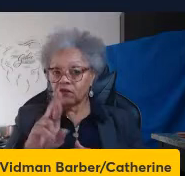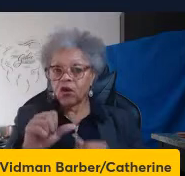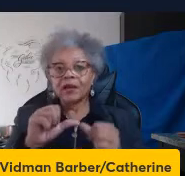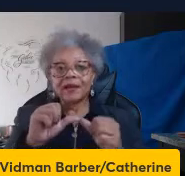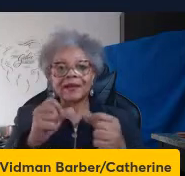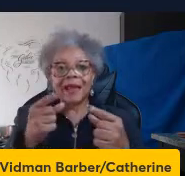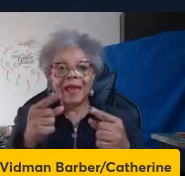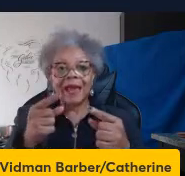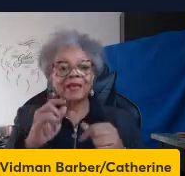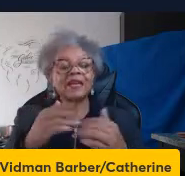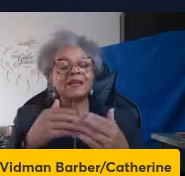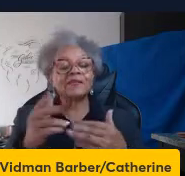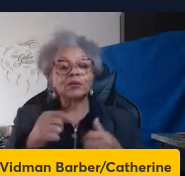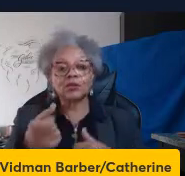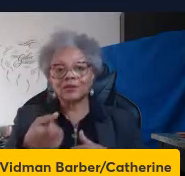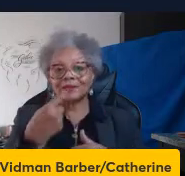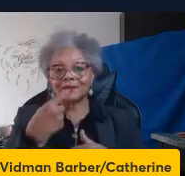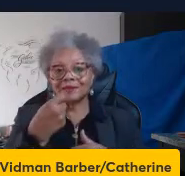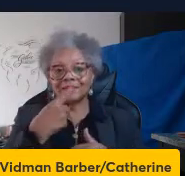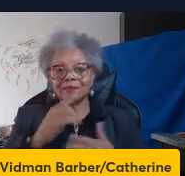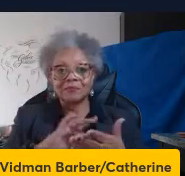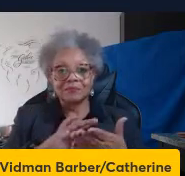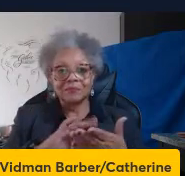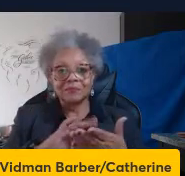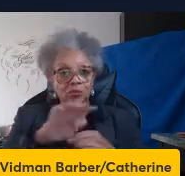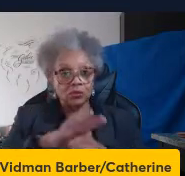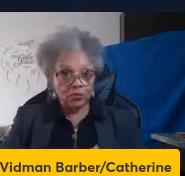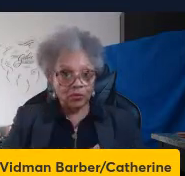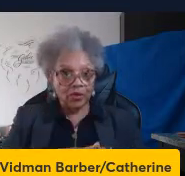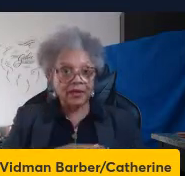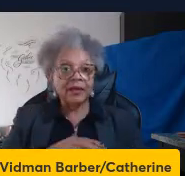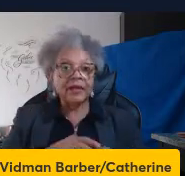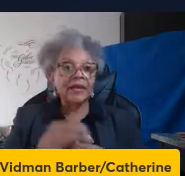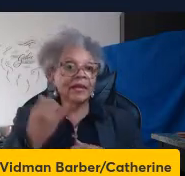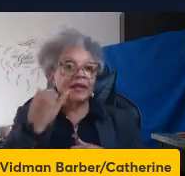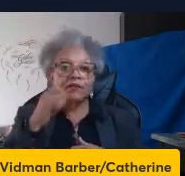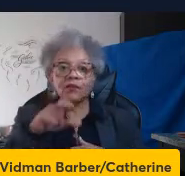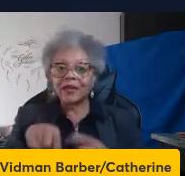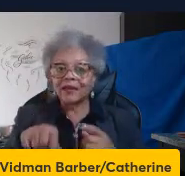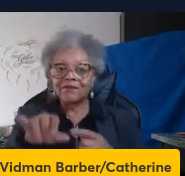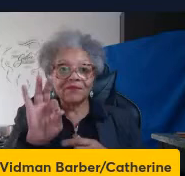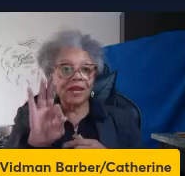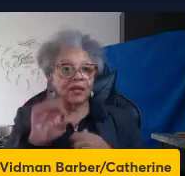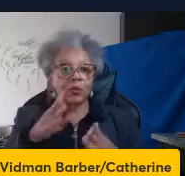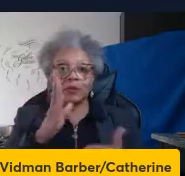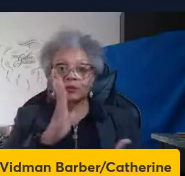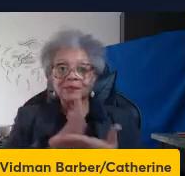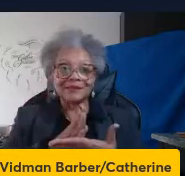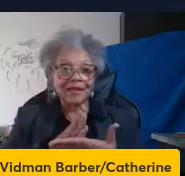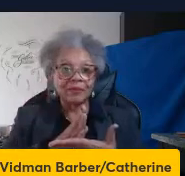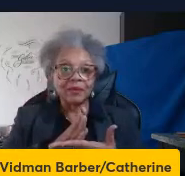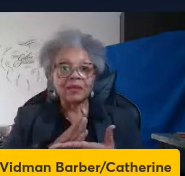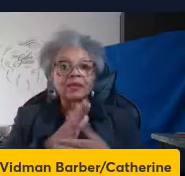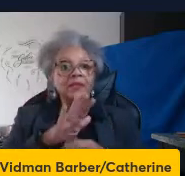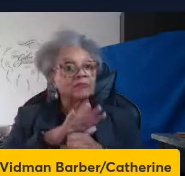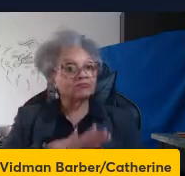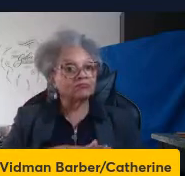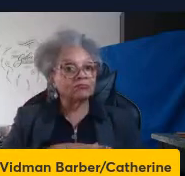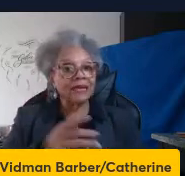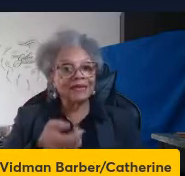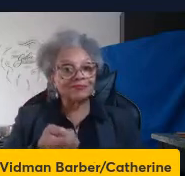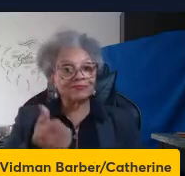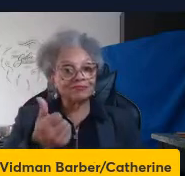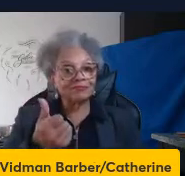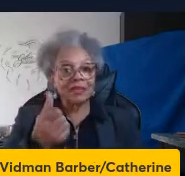taking these suppressive therapies. And so, it's a viral reservoir. And if you don't find a way to quell HIV in the brain and suppress it and eradicate it,